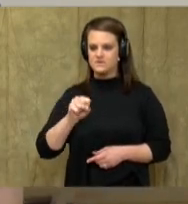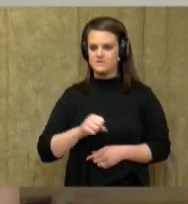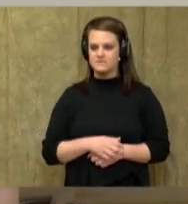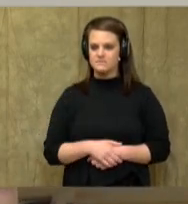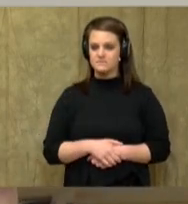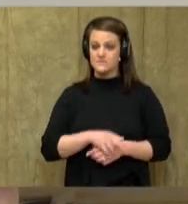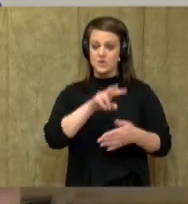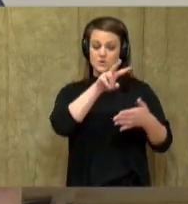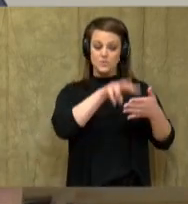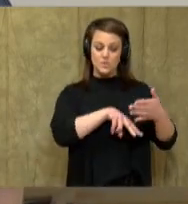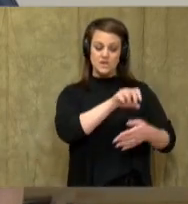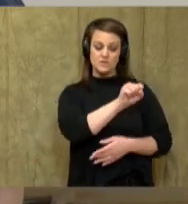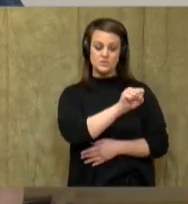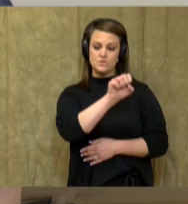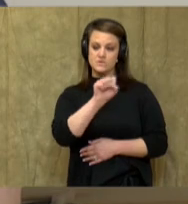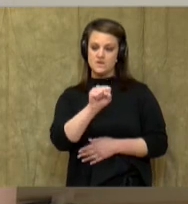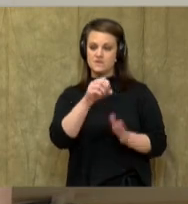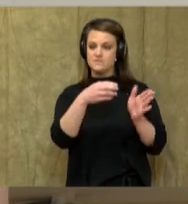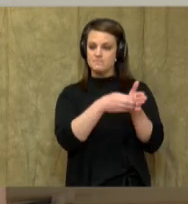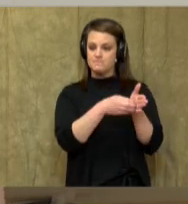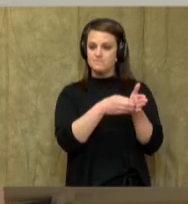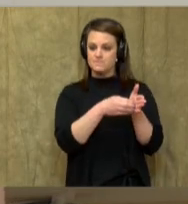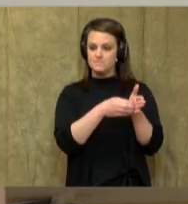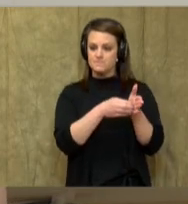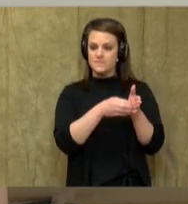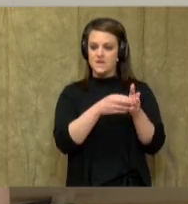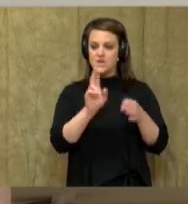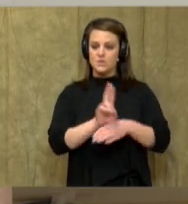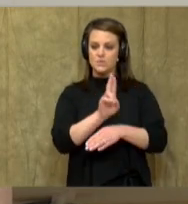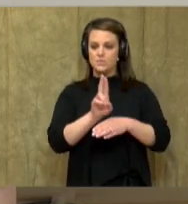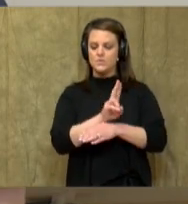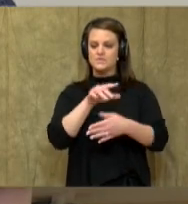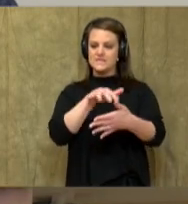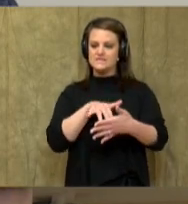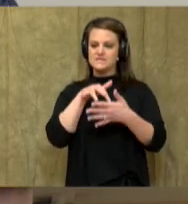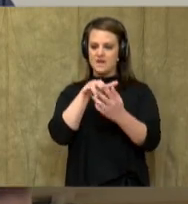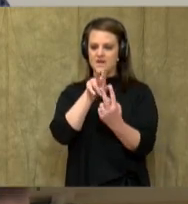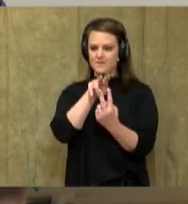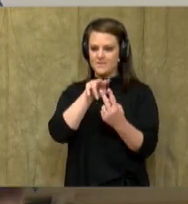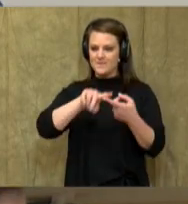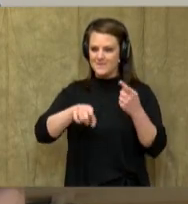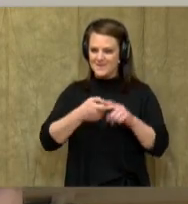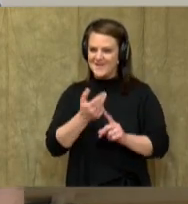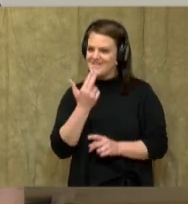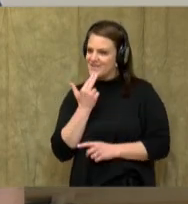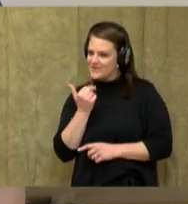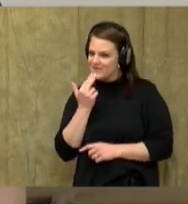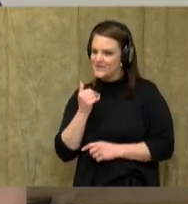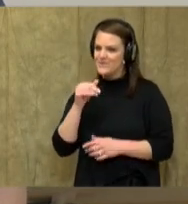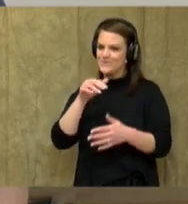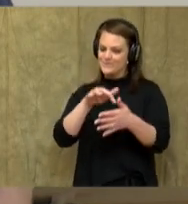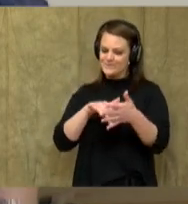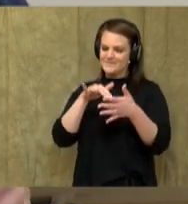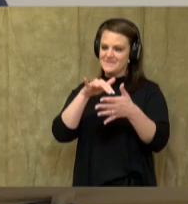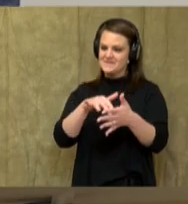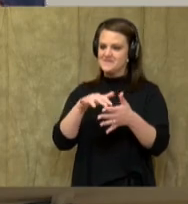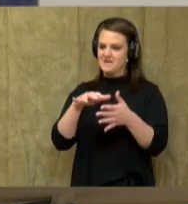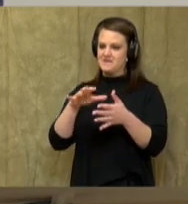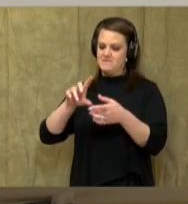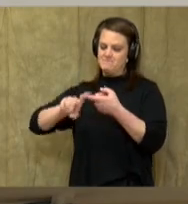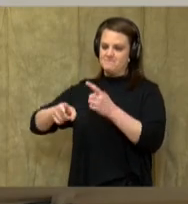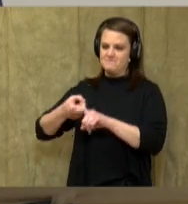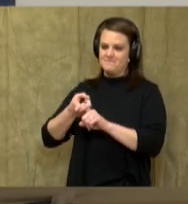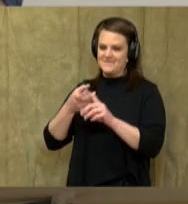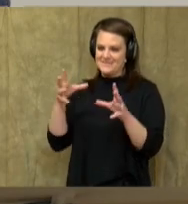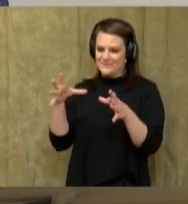social studies passage. Use the study buddy. Do you see how cute that little study buddy is? I just